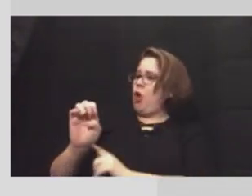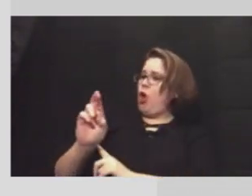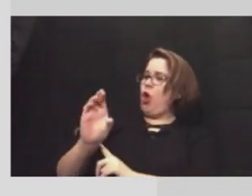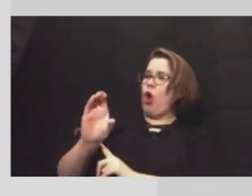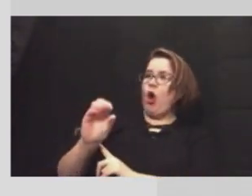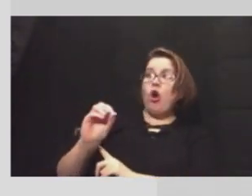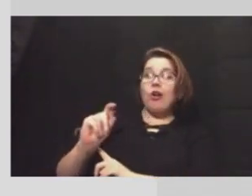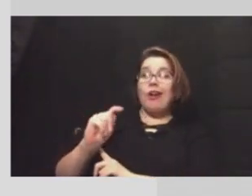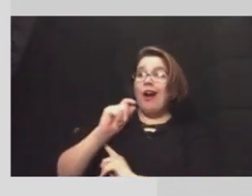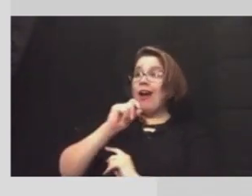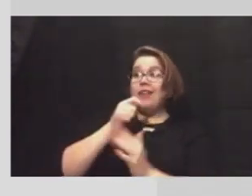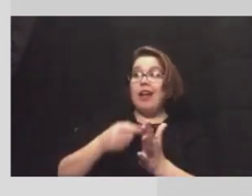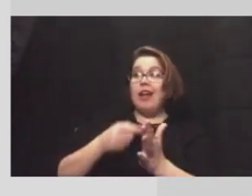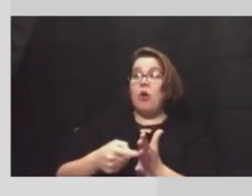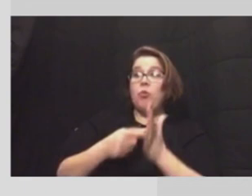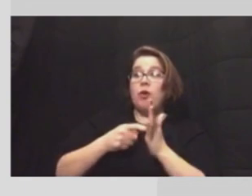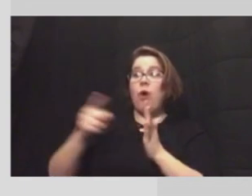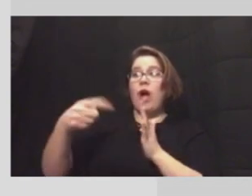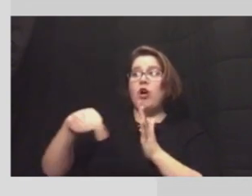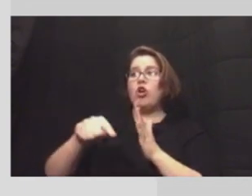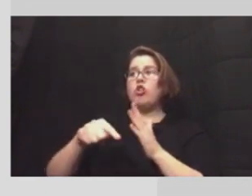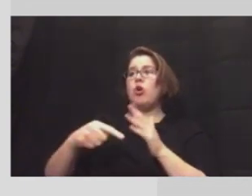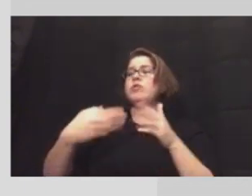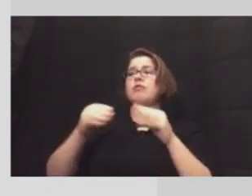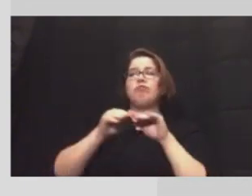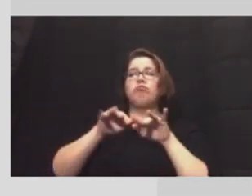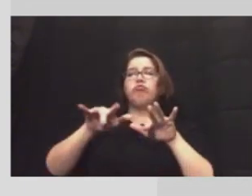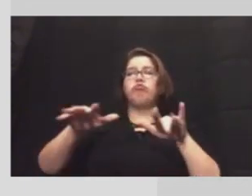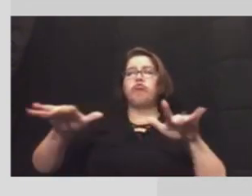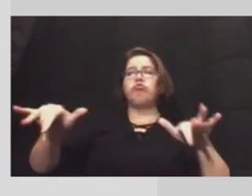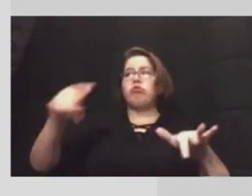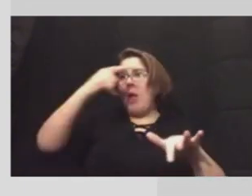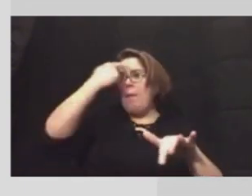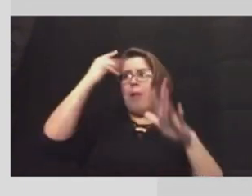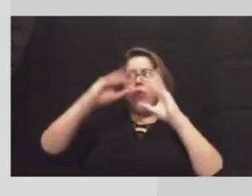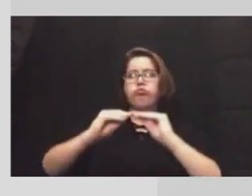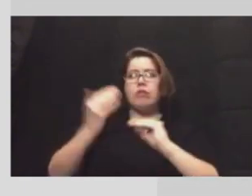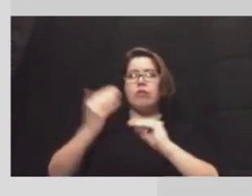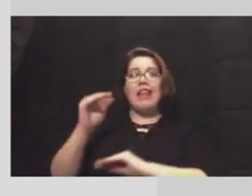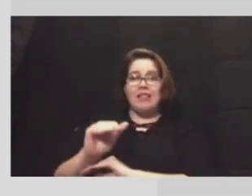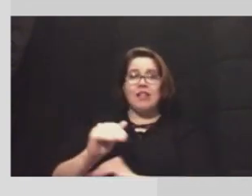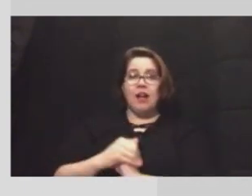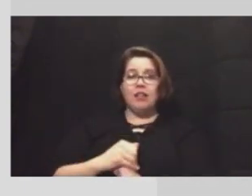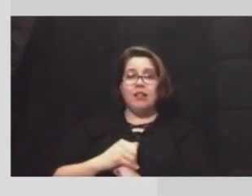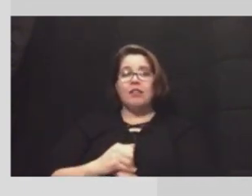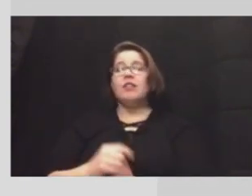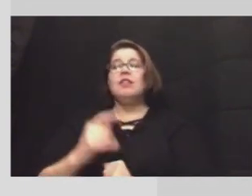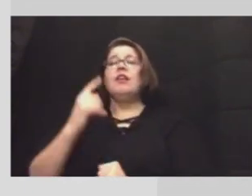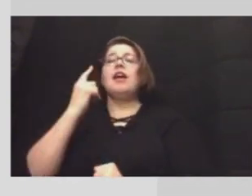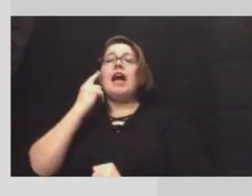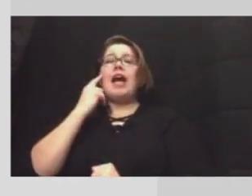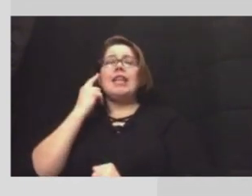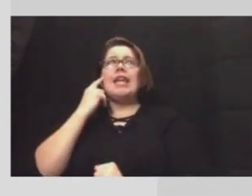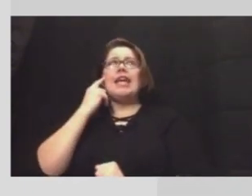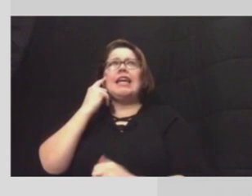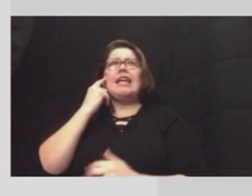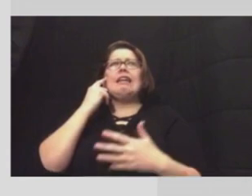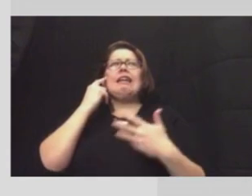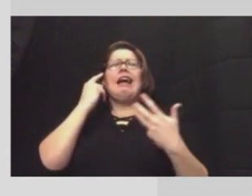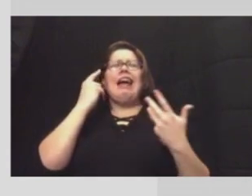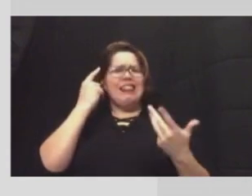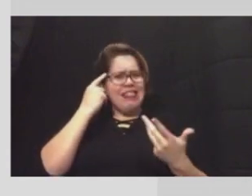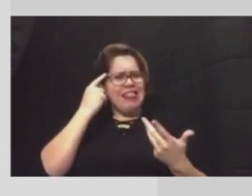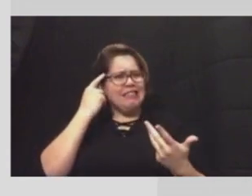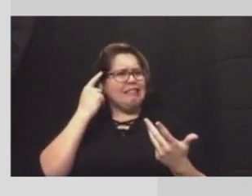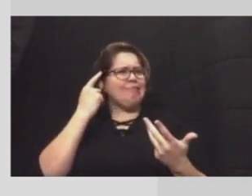requiring those uh rolling blackouts last night and i have to think that the the um the the